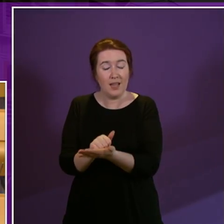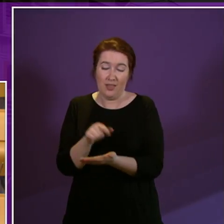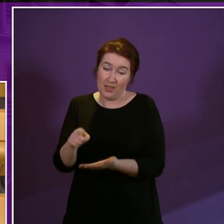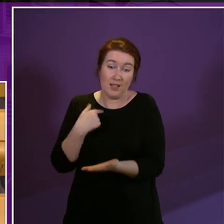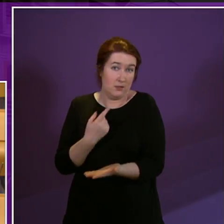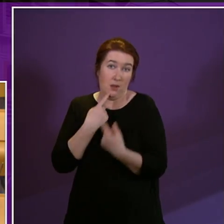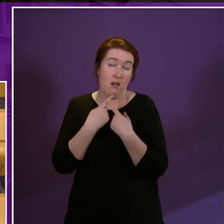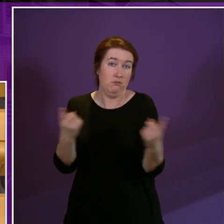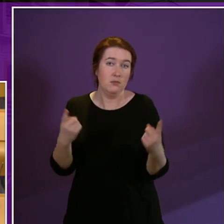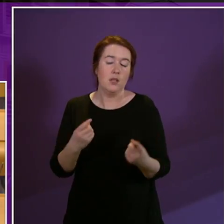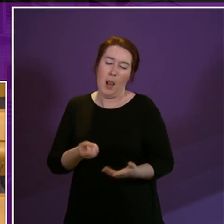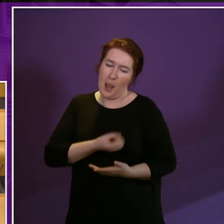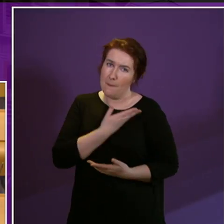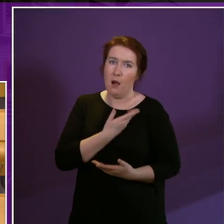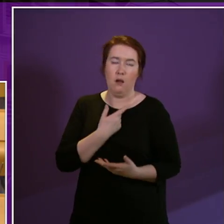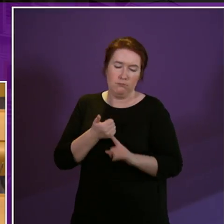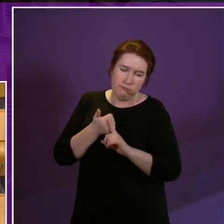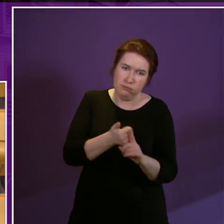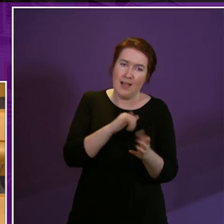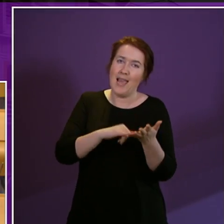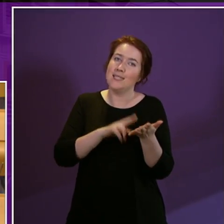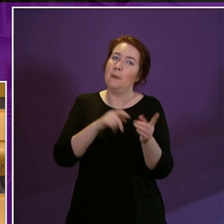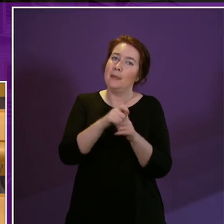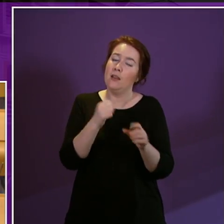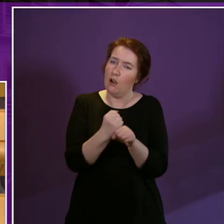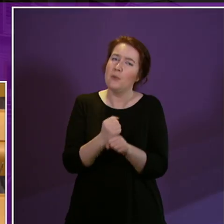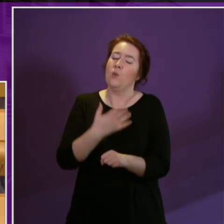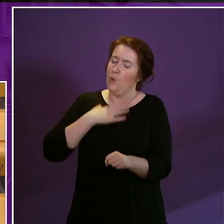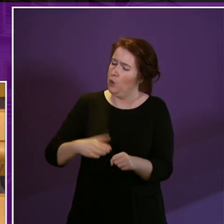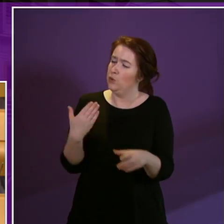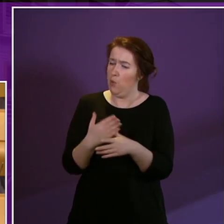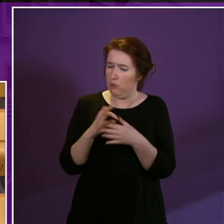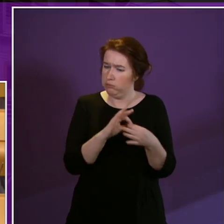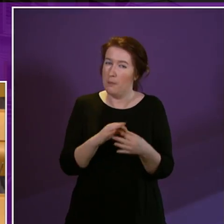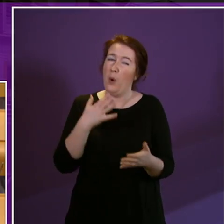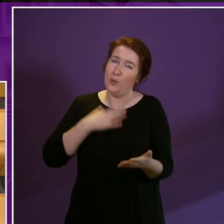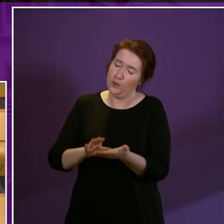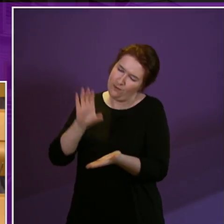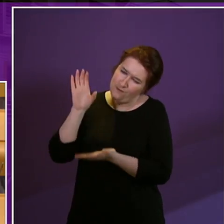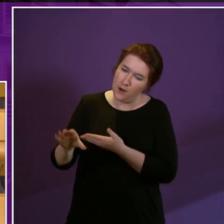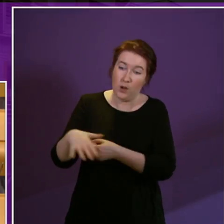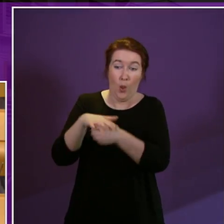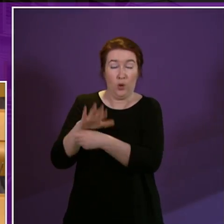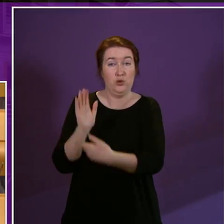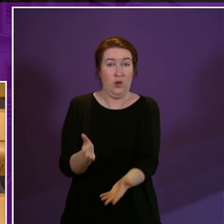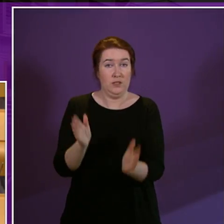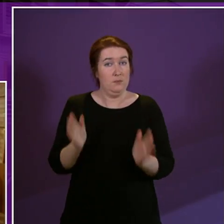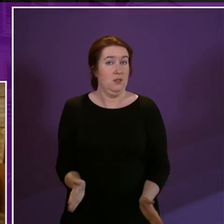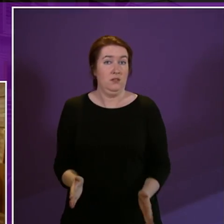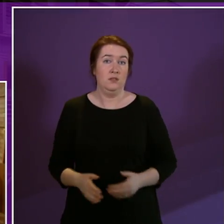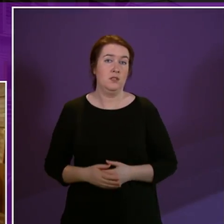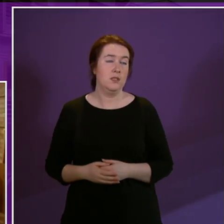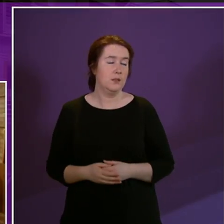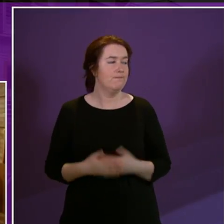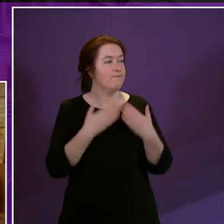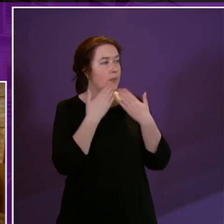Labour stands alongside the SNP Government. We want to work beyond this but we need to fund local services. Thank